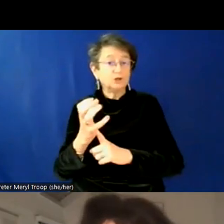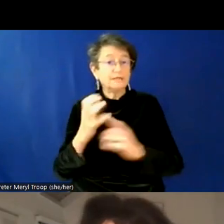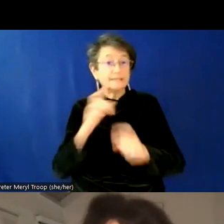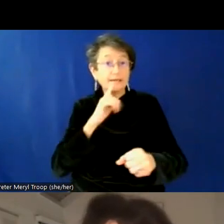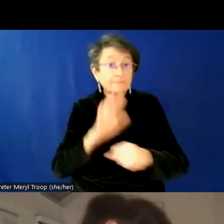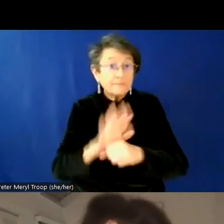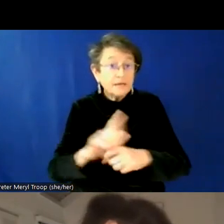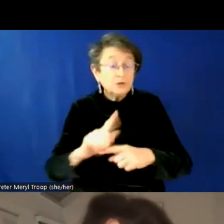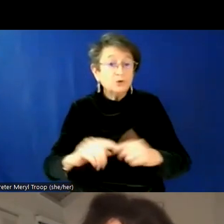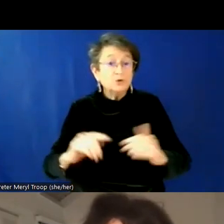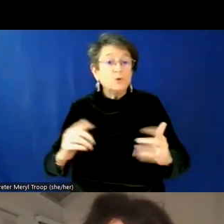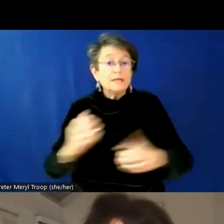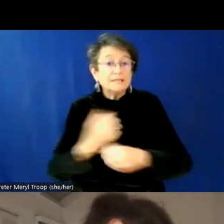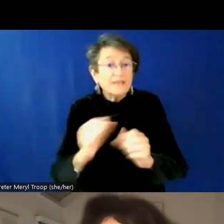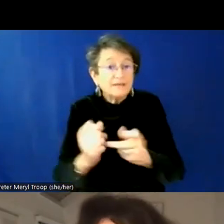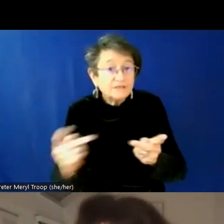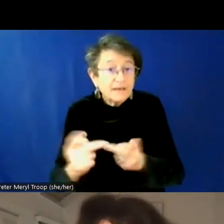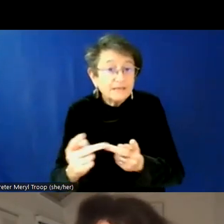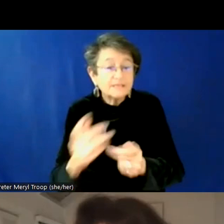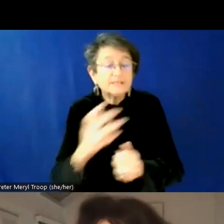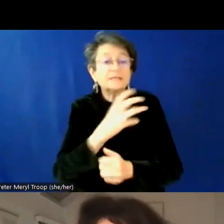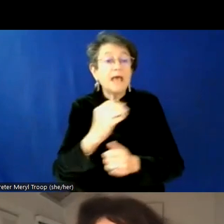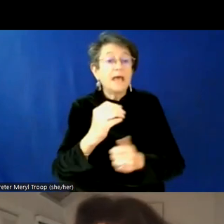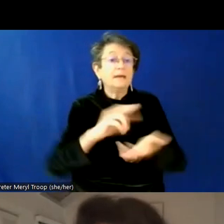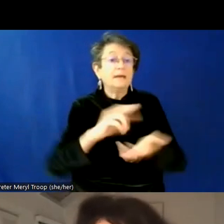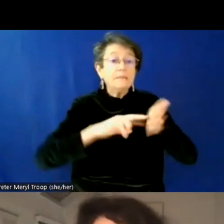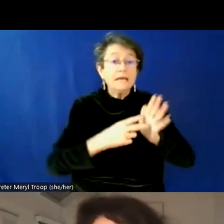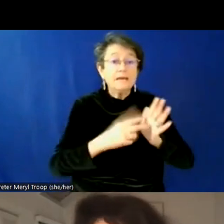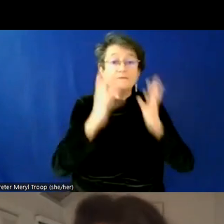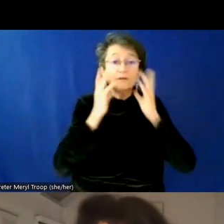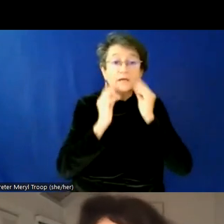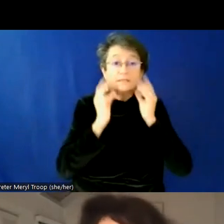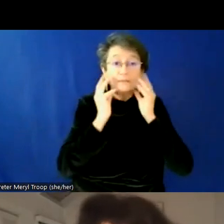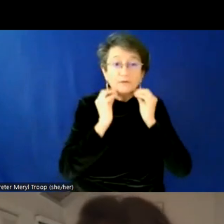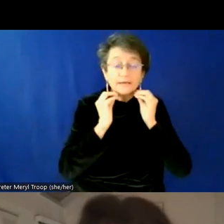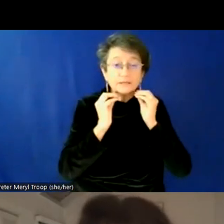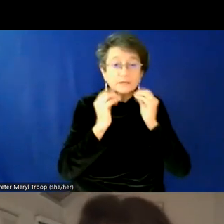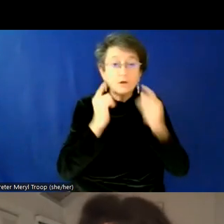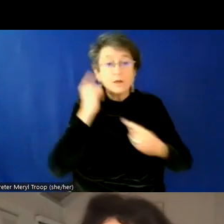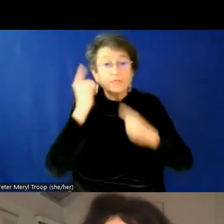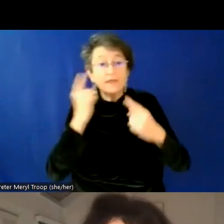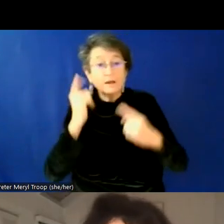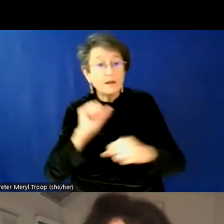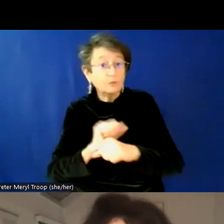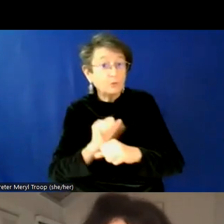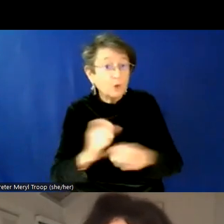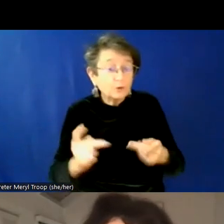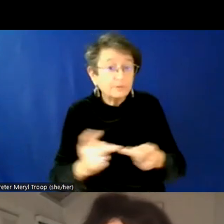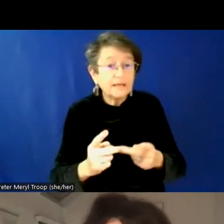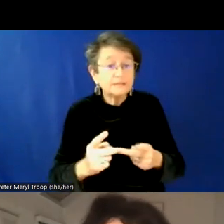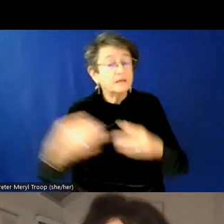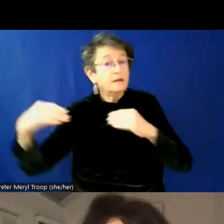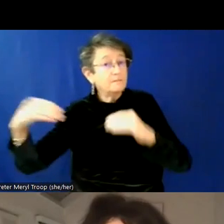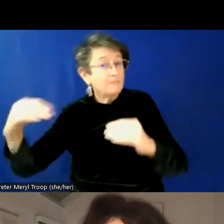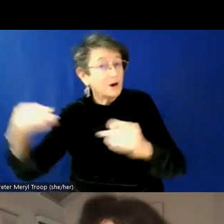meaningful experiences. Um, you know, we sort of think about the workforce, workplace, marketplace, um, and